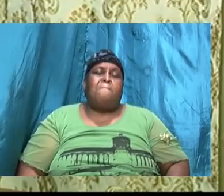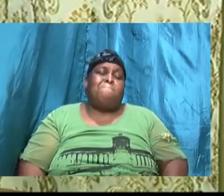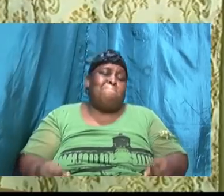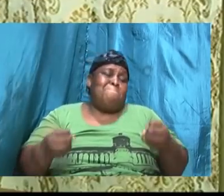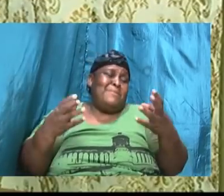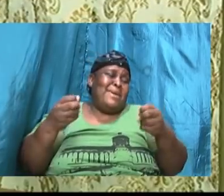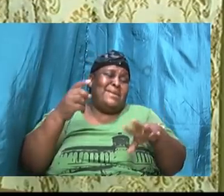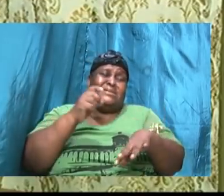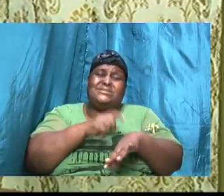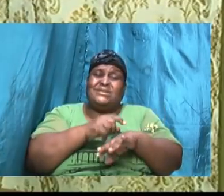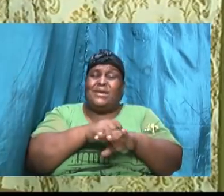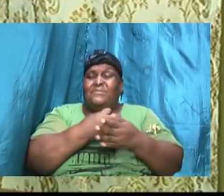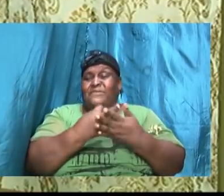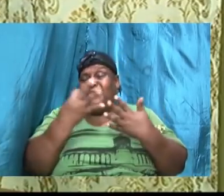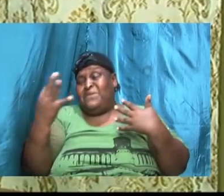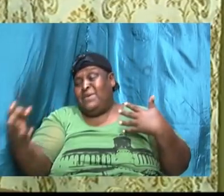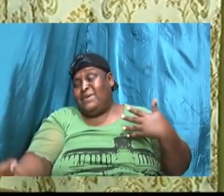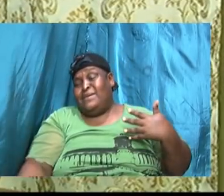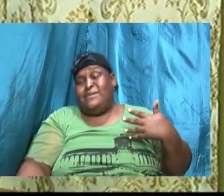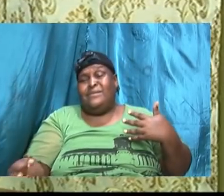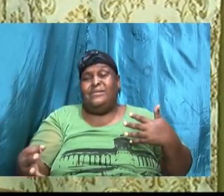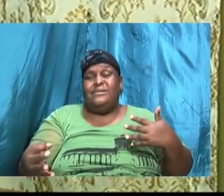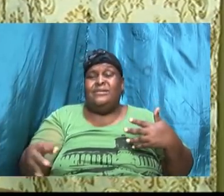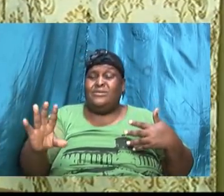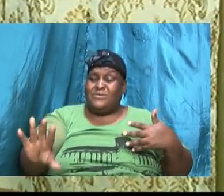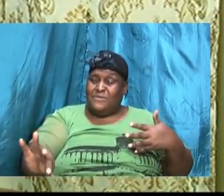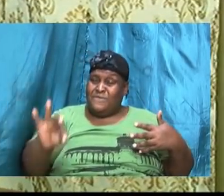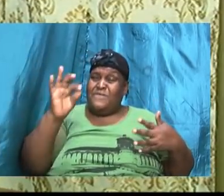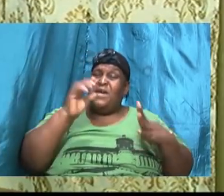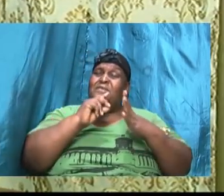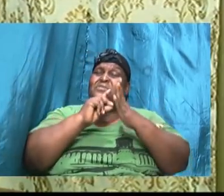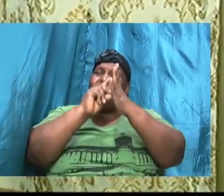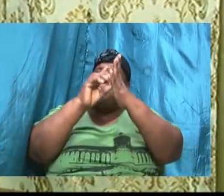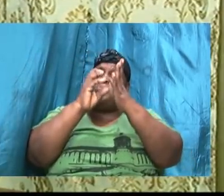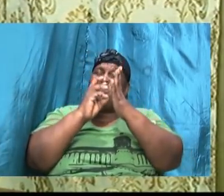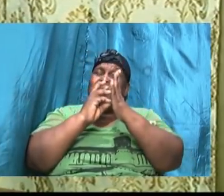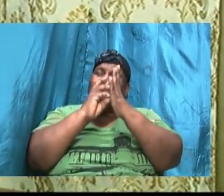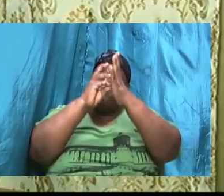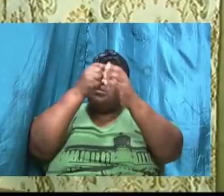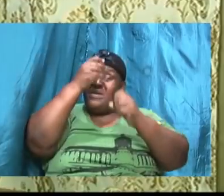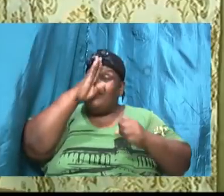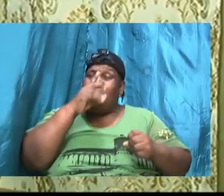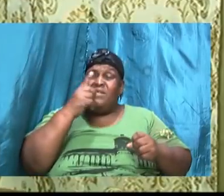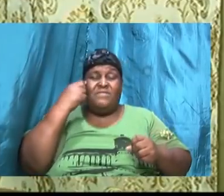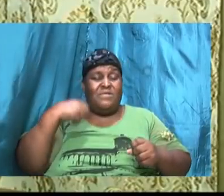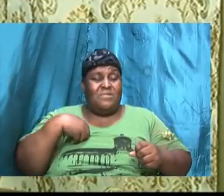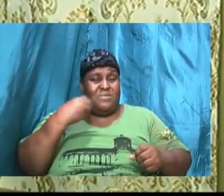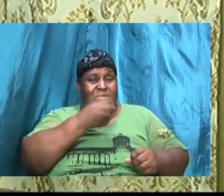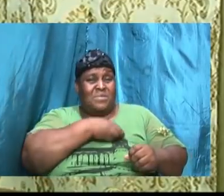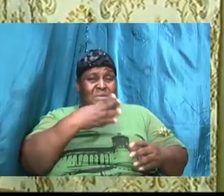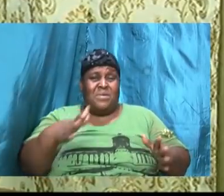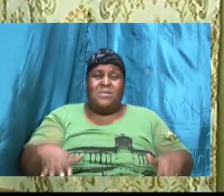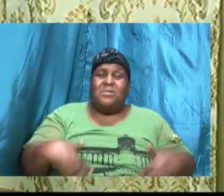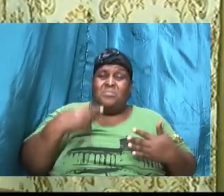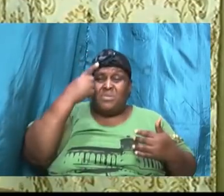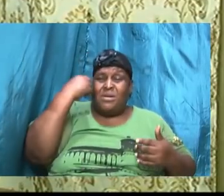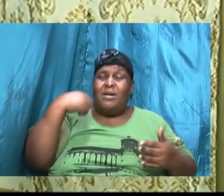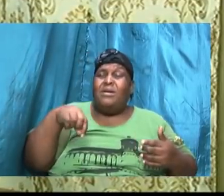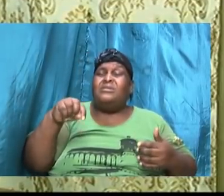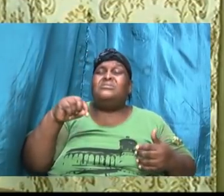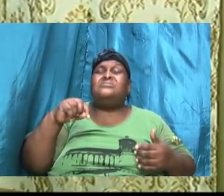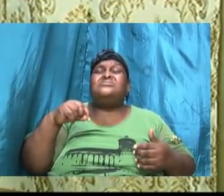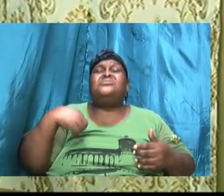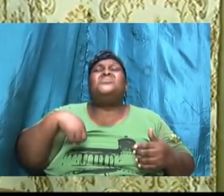times we fail to find the will of God for our life because we are not willing